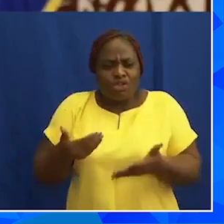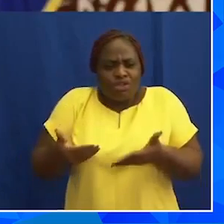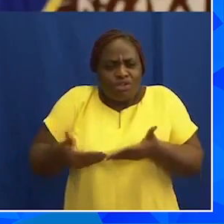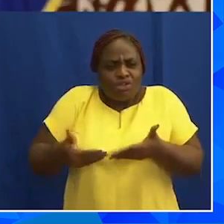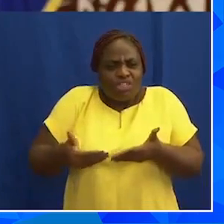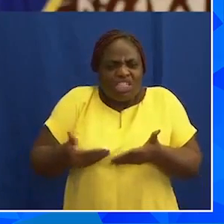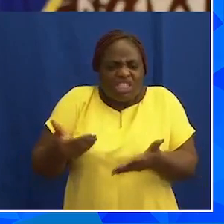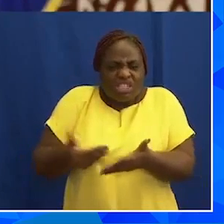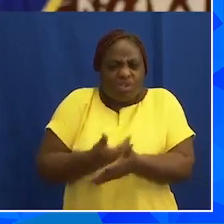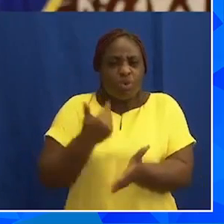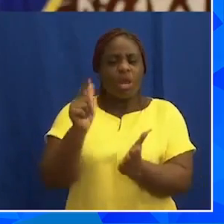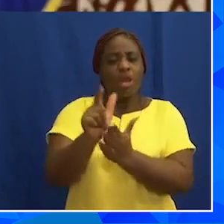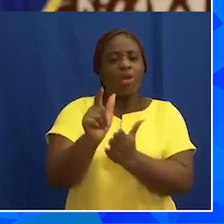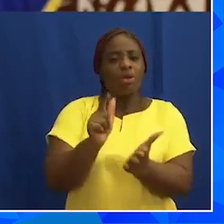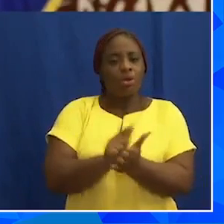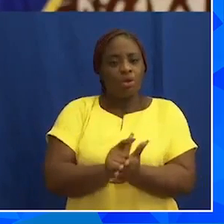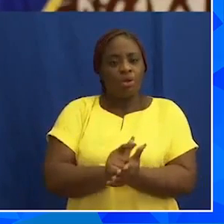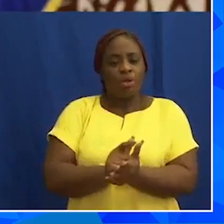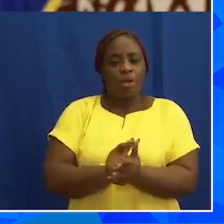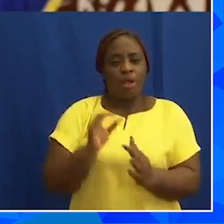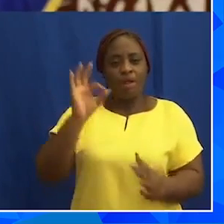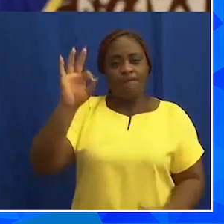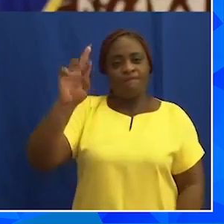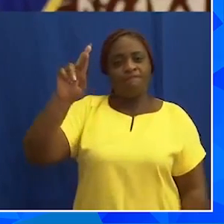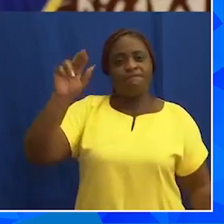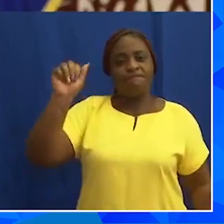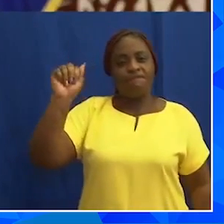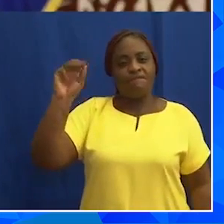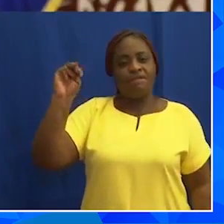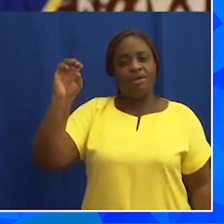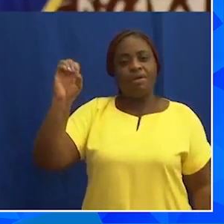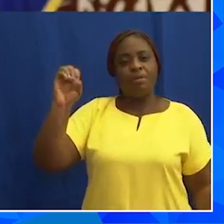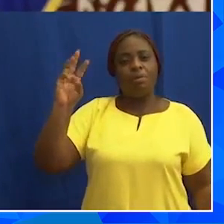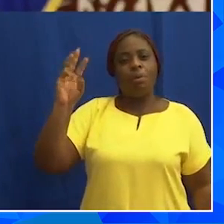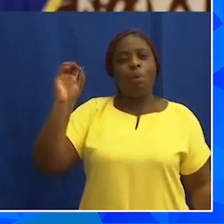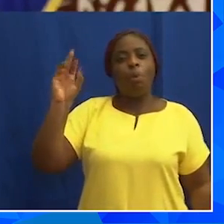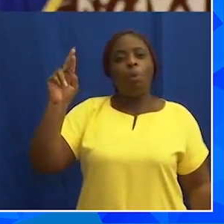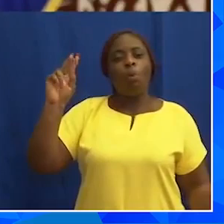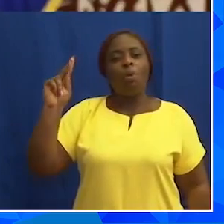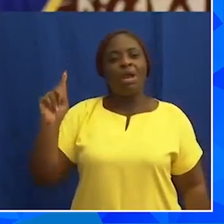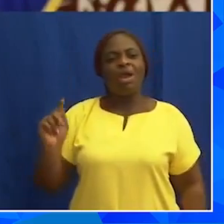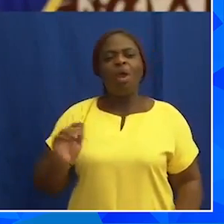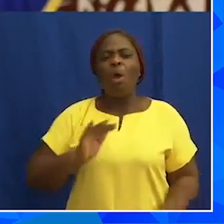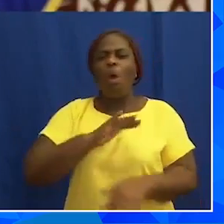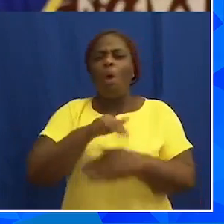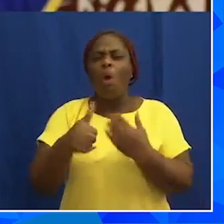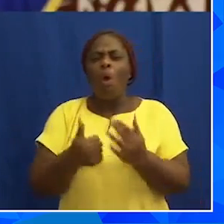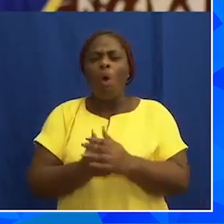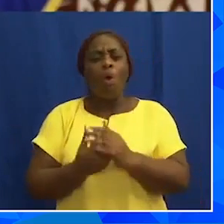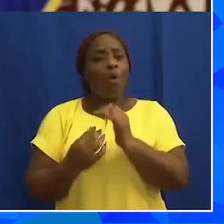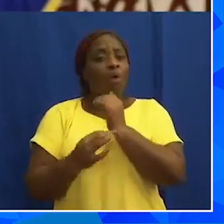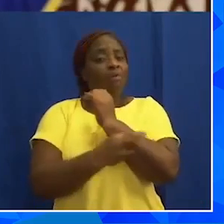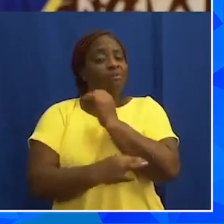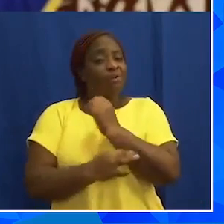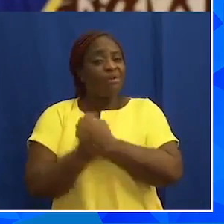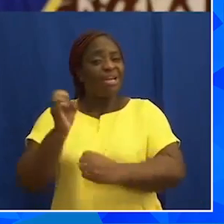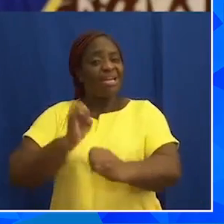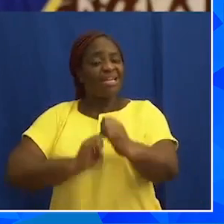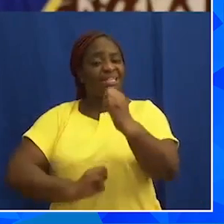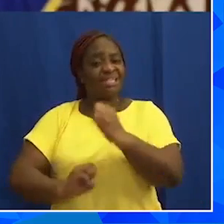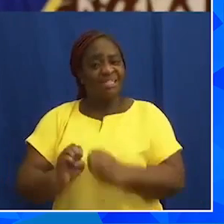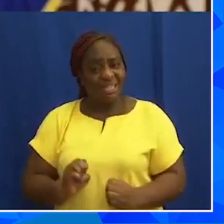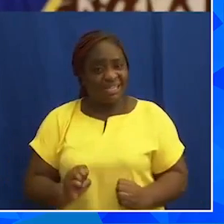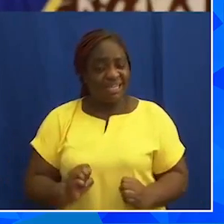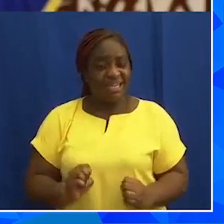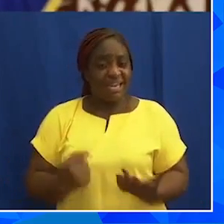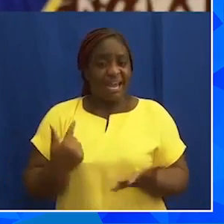legal and regulatory framework to ensure that all foreign exchange and from operations